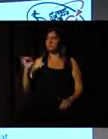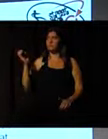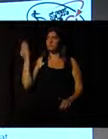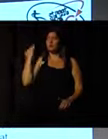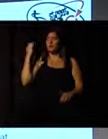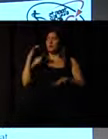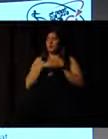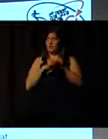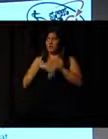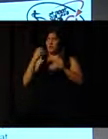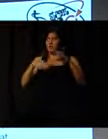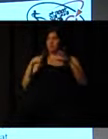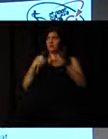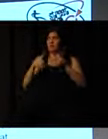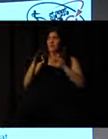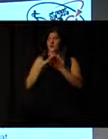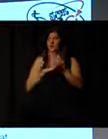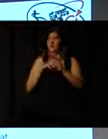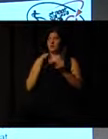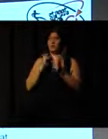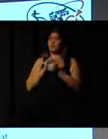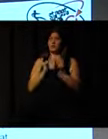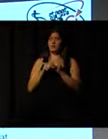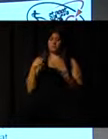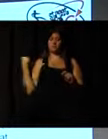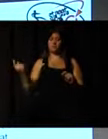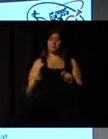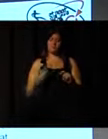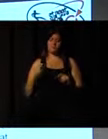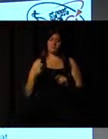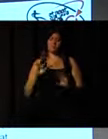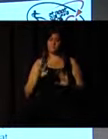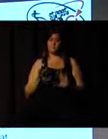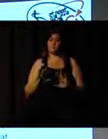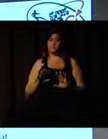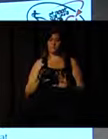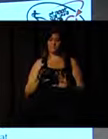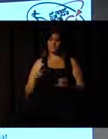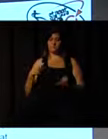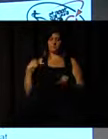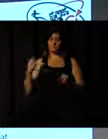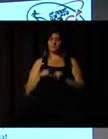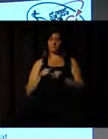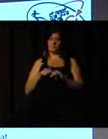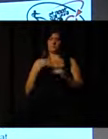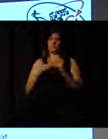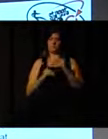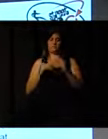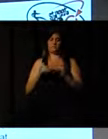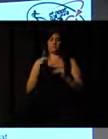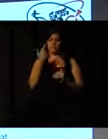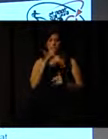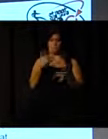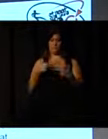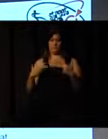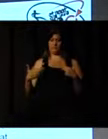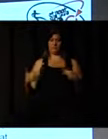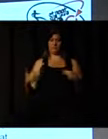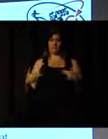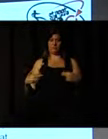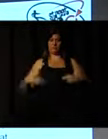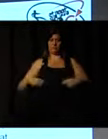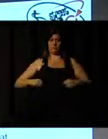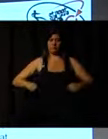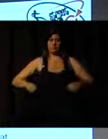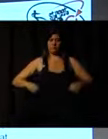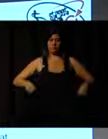for all. And I'm afraid we've developed a new one. So, sorry about that. We have what we call doorstep sport.